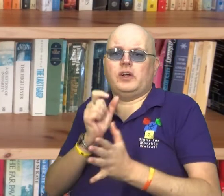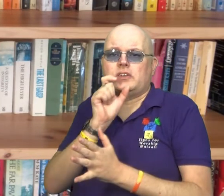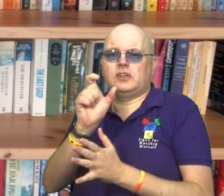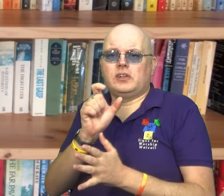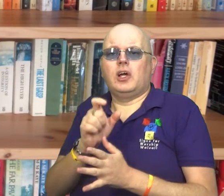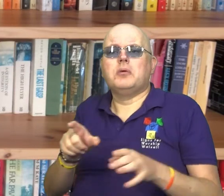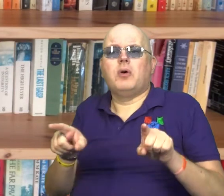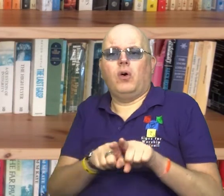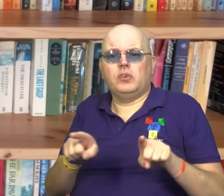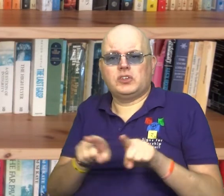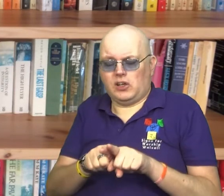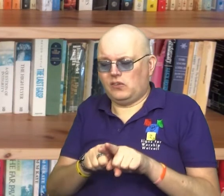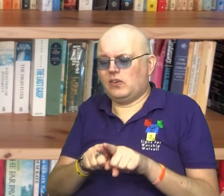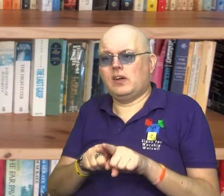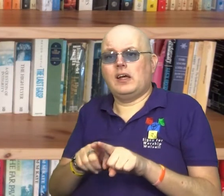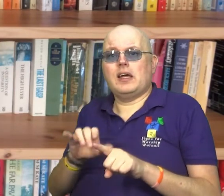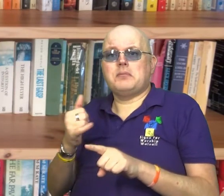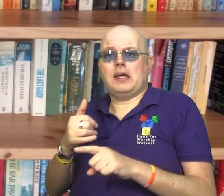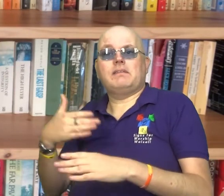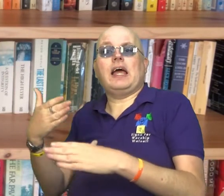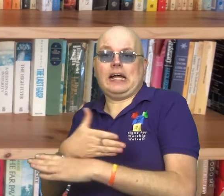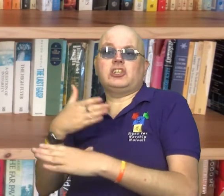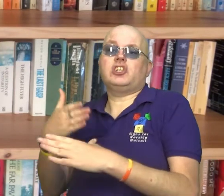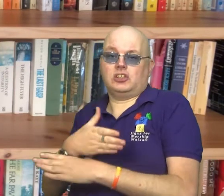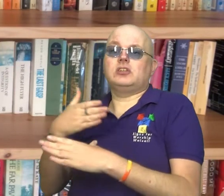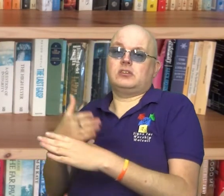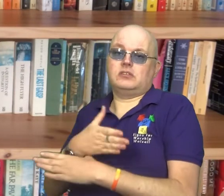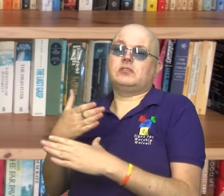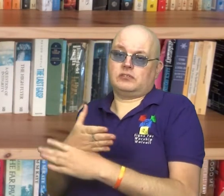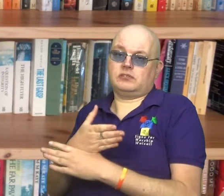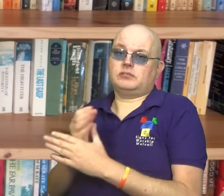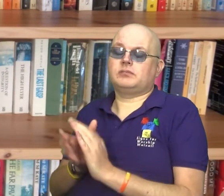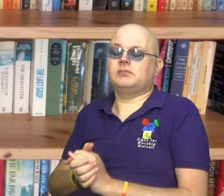I believe just as likely it may be with actions.